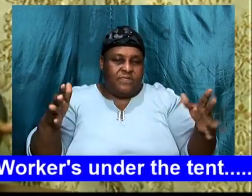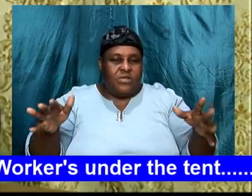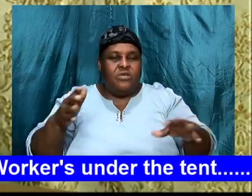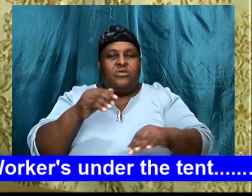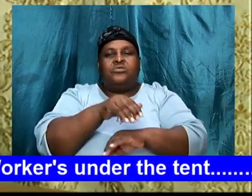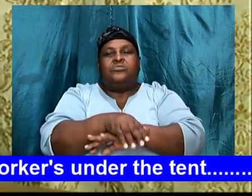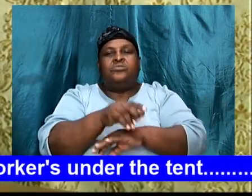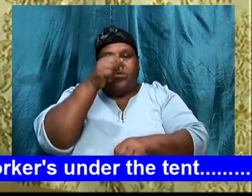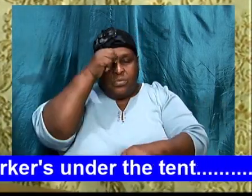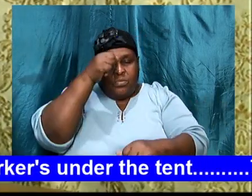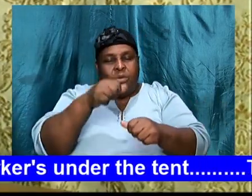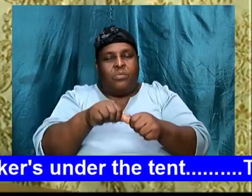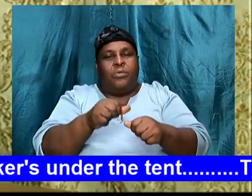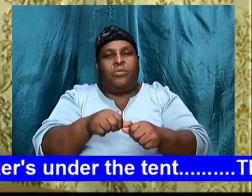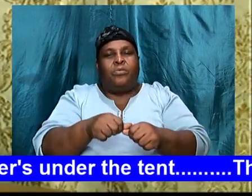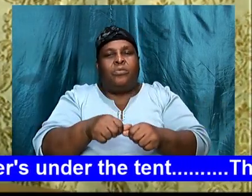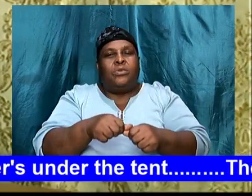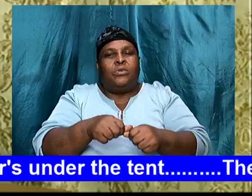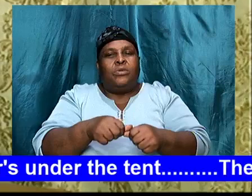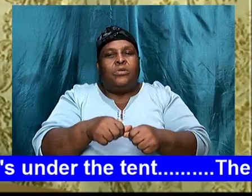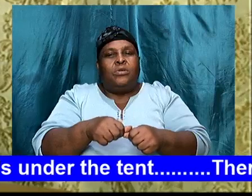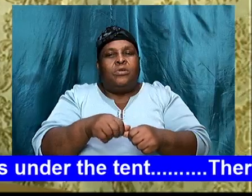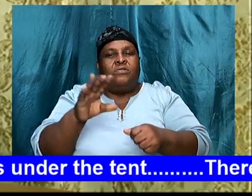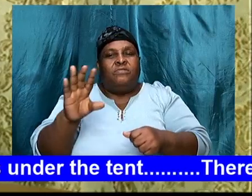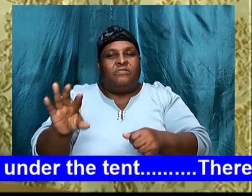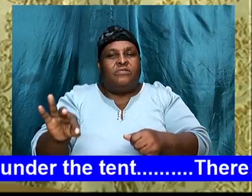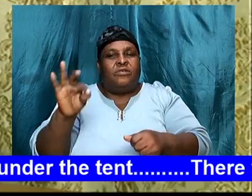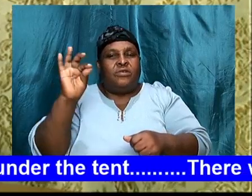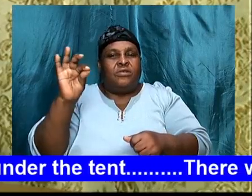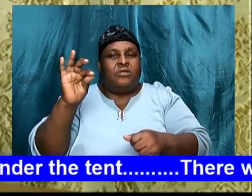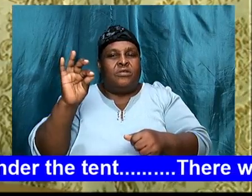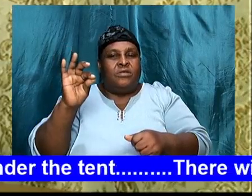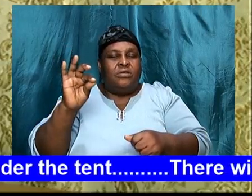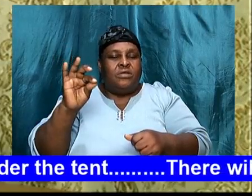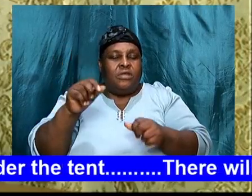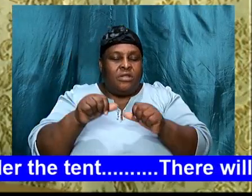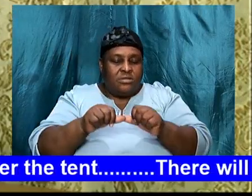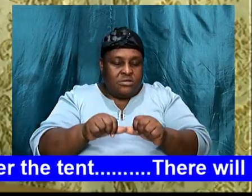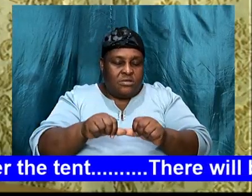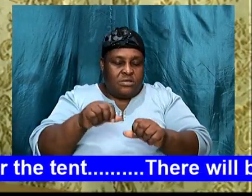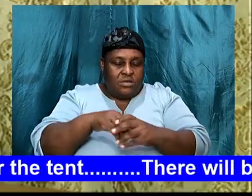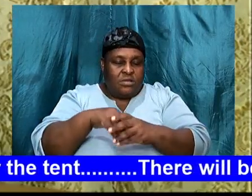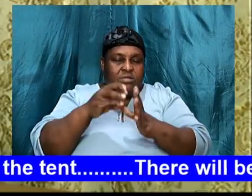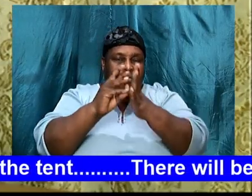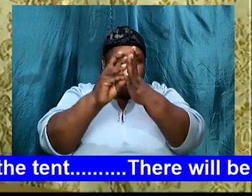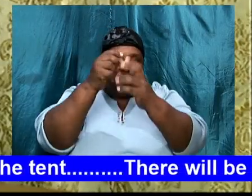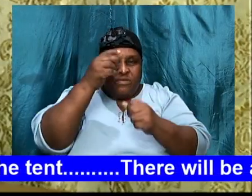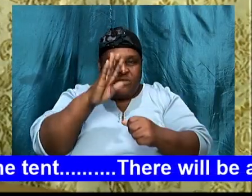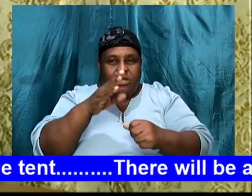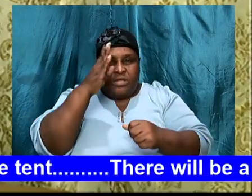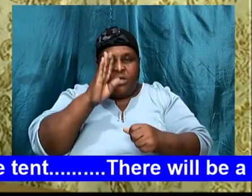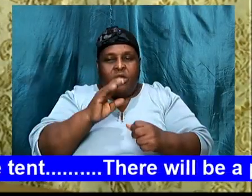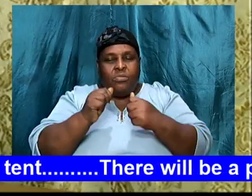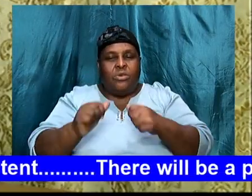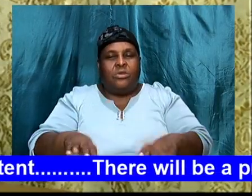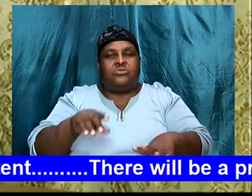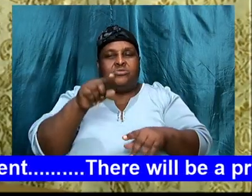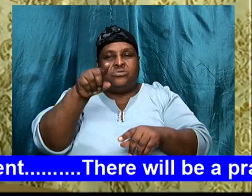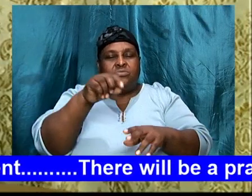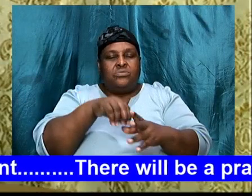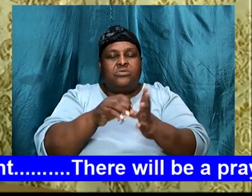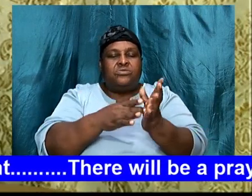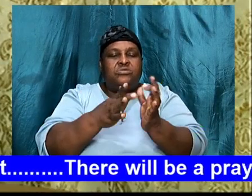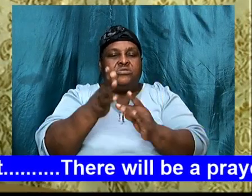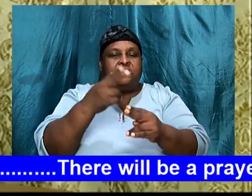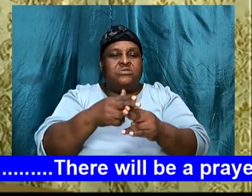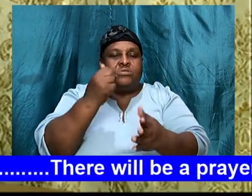to just remember, find, and abide in the will of God, God bless you, in Jesus name, Amen.